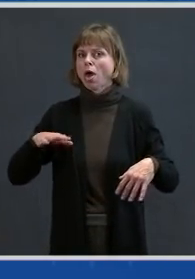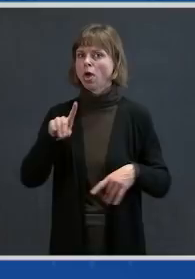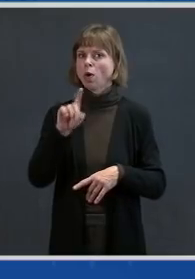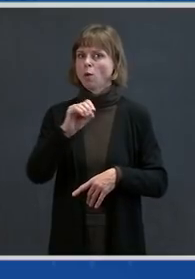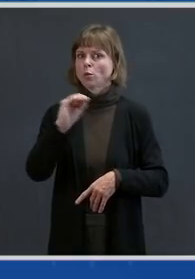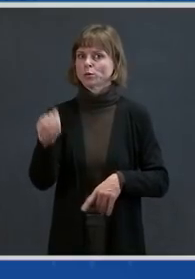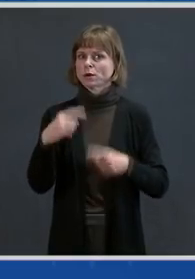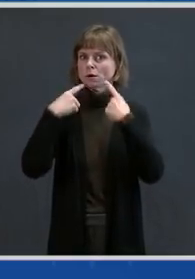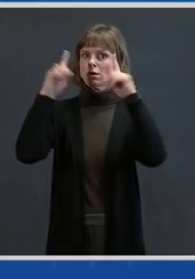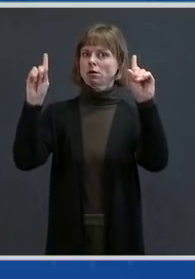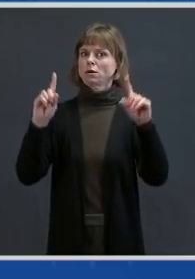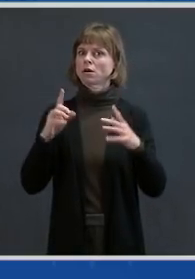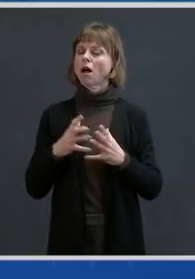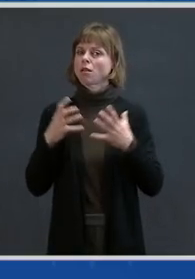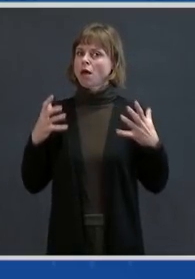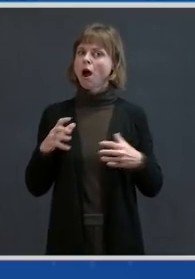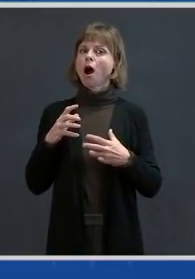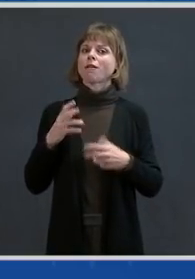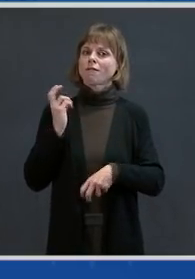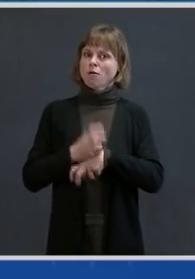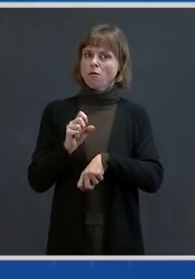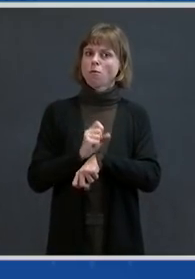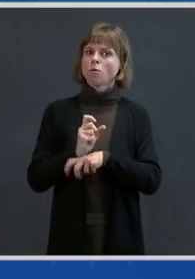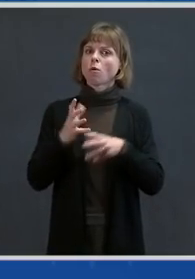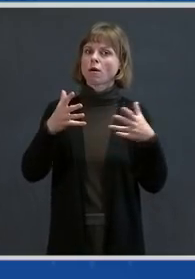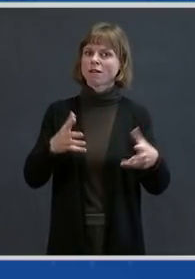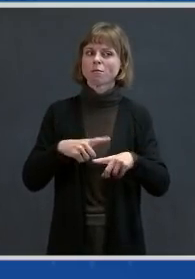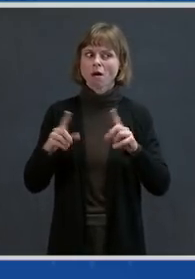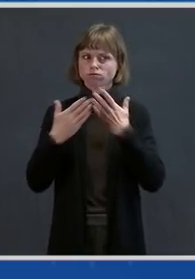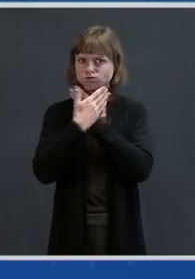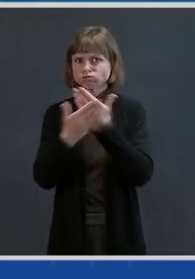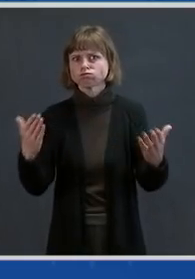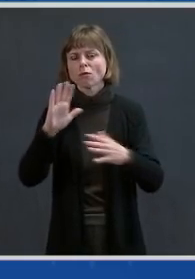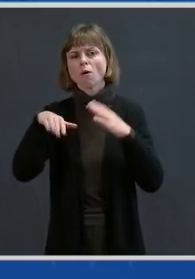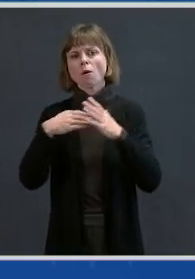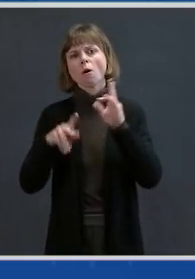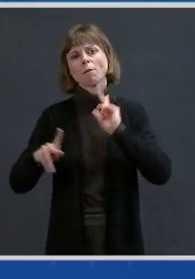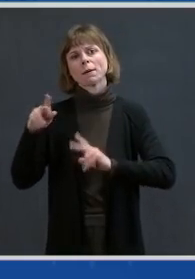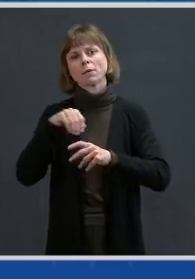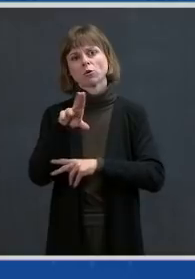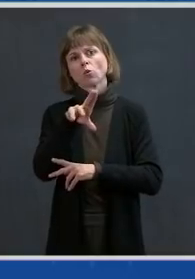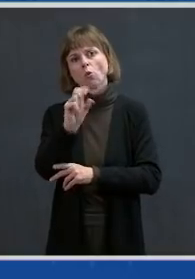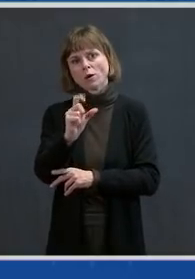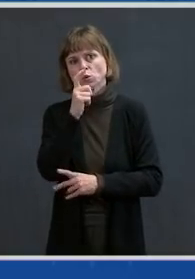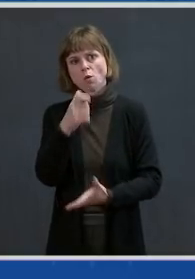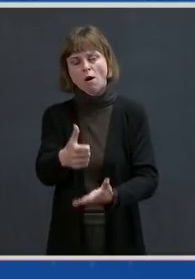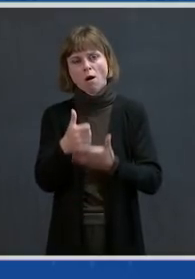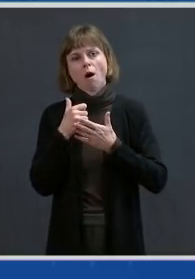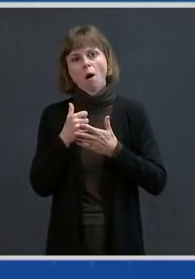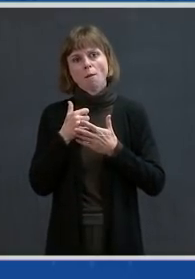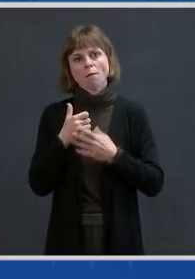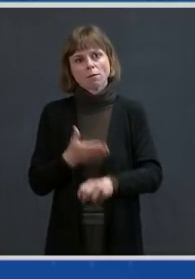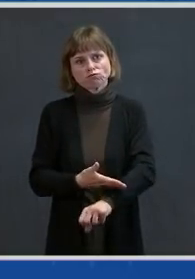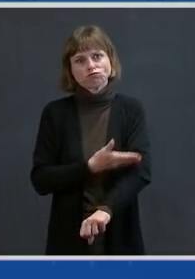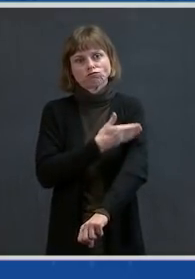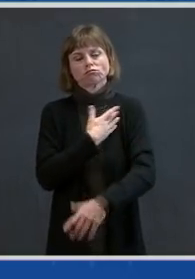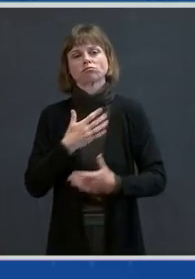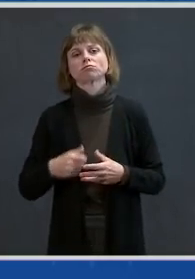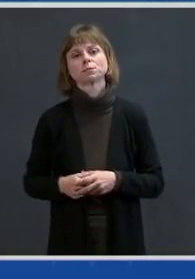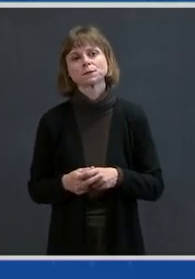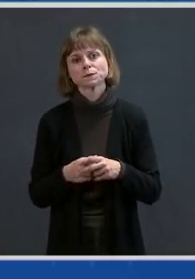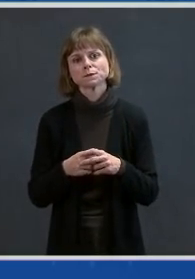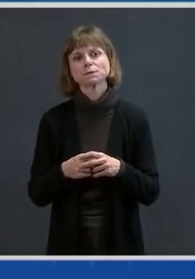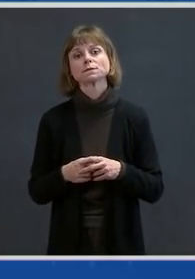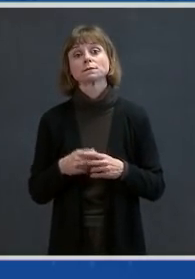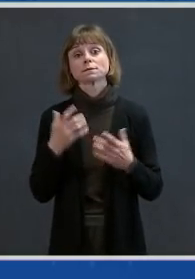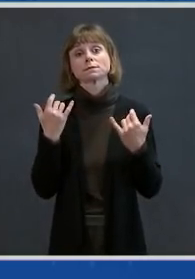But I want to thank everybody — everybody across the country — that's been involved in helping us make this progress. And with that, I will turn